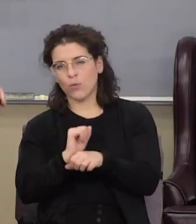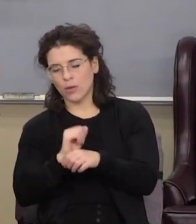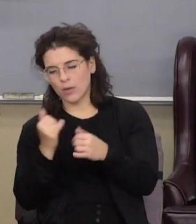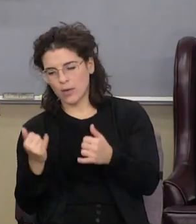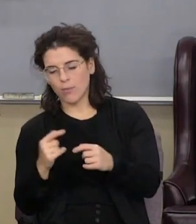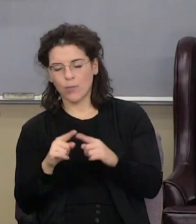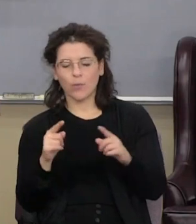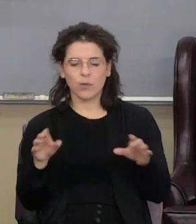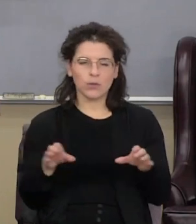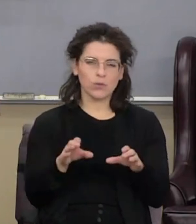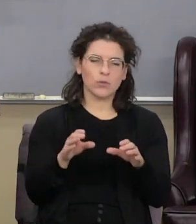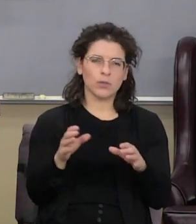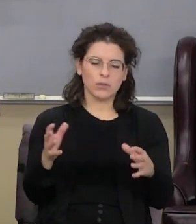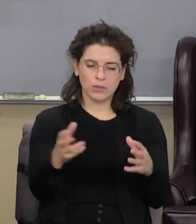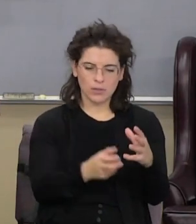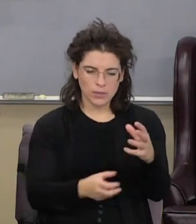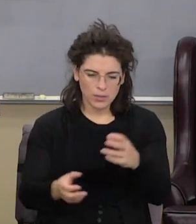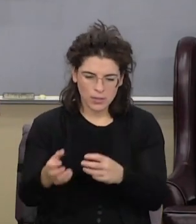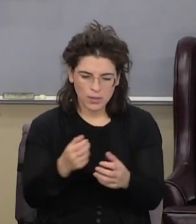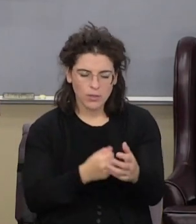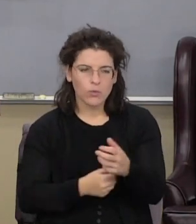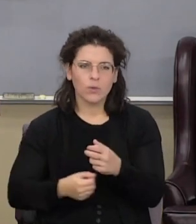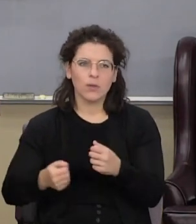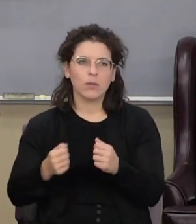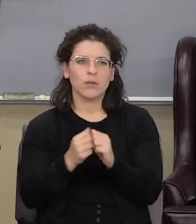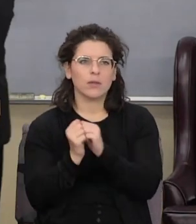but what he's doing is he's gathering together